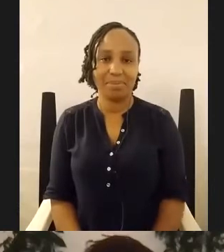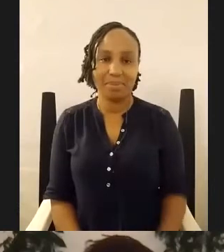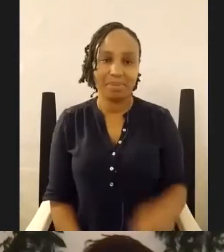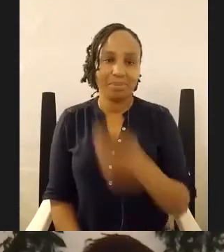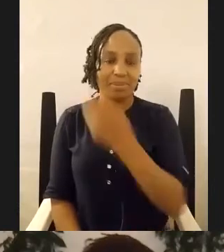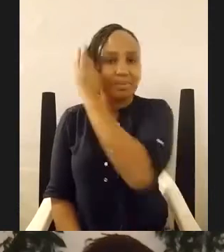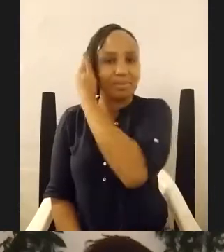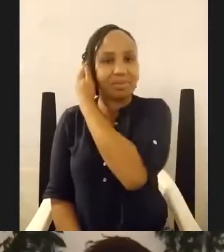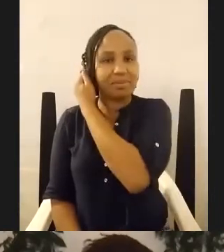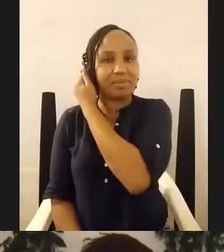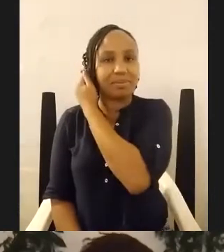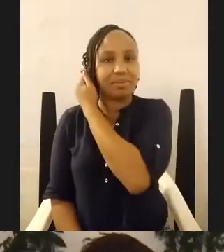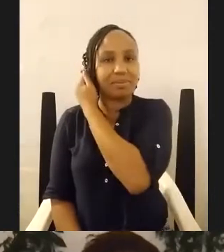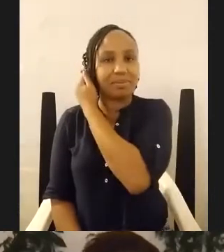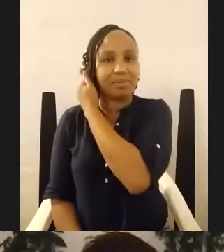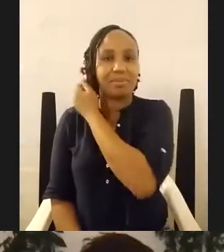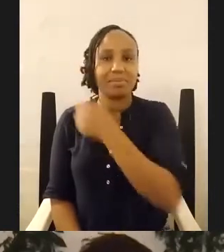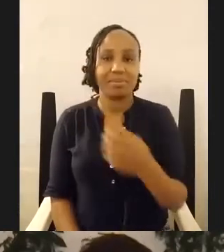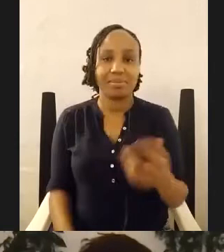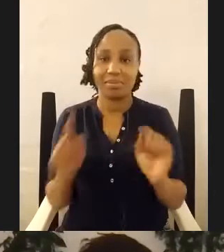a signal to start or to wait a minute